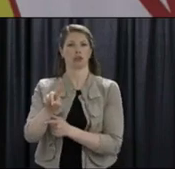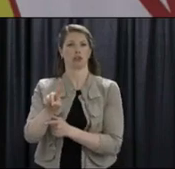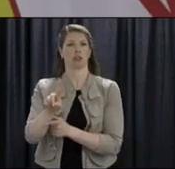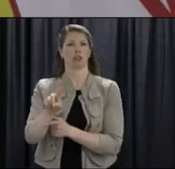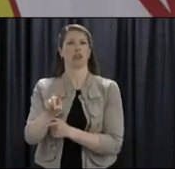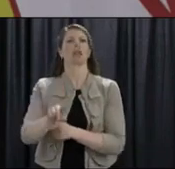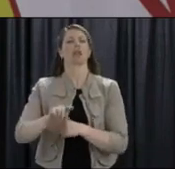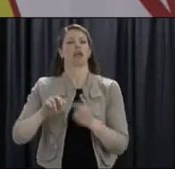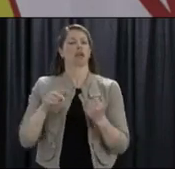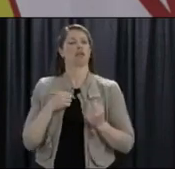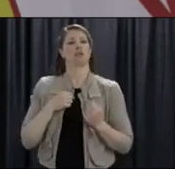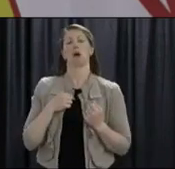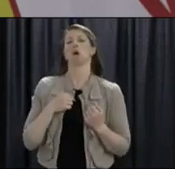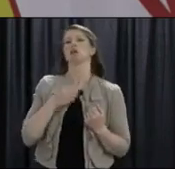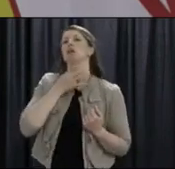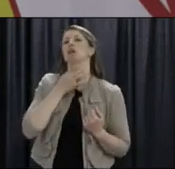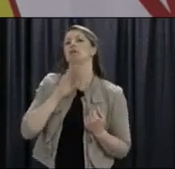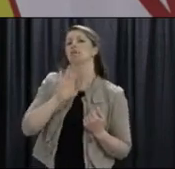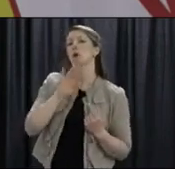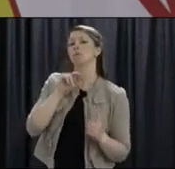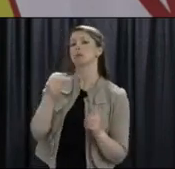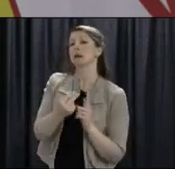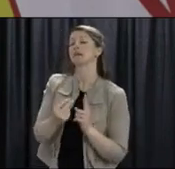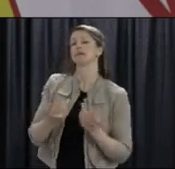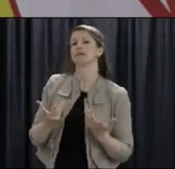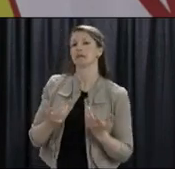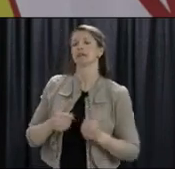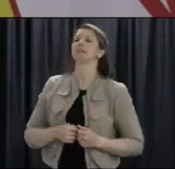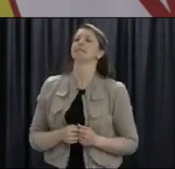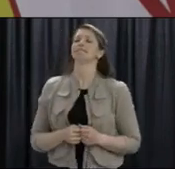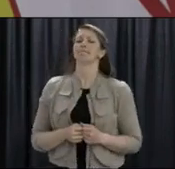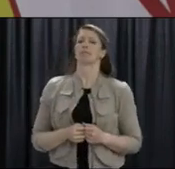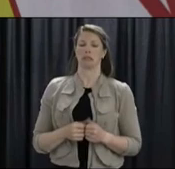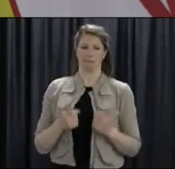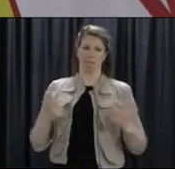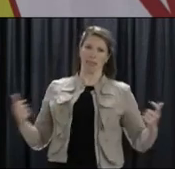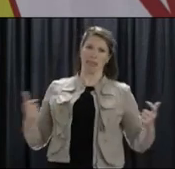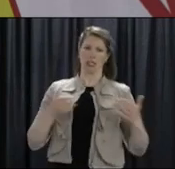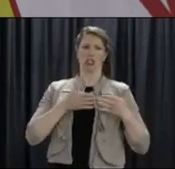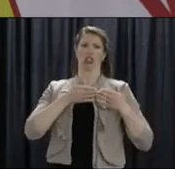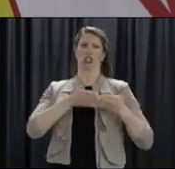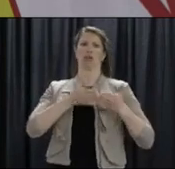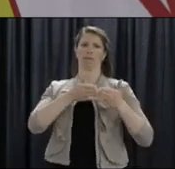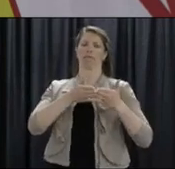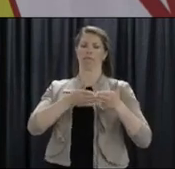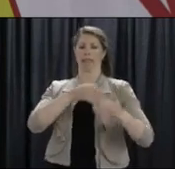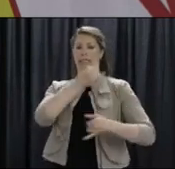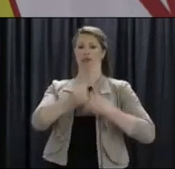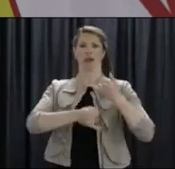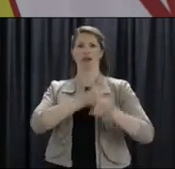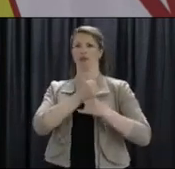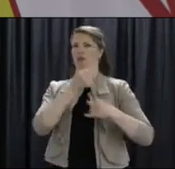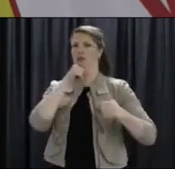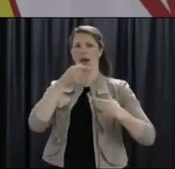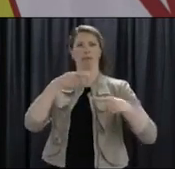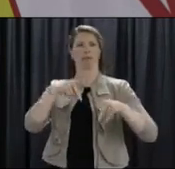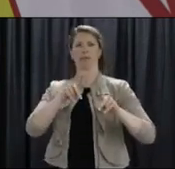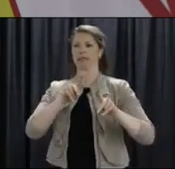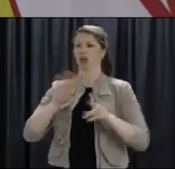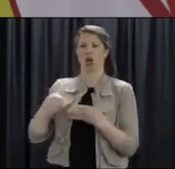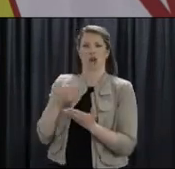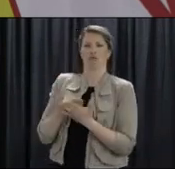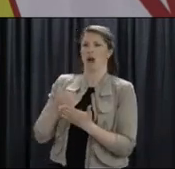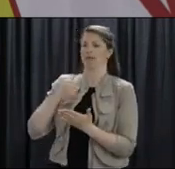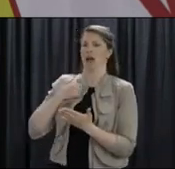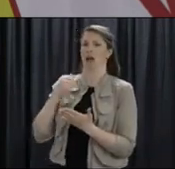the province and I think there's a, a, number, when it comes to capacity, the large cruise ships that you've just mentioned was something that I know there was complete agreement